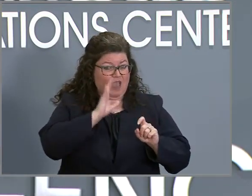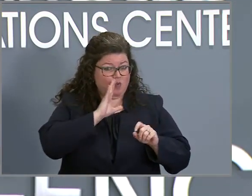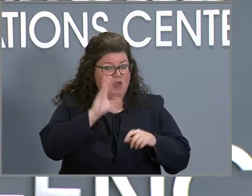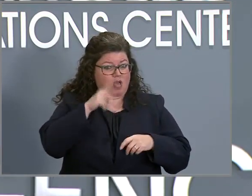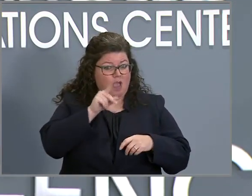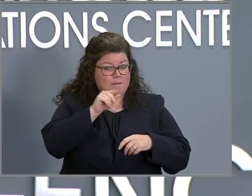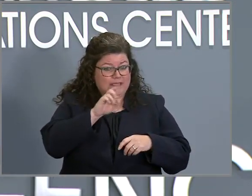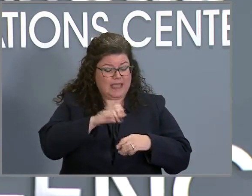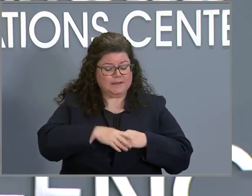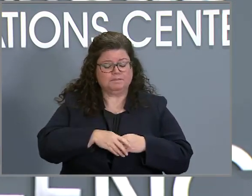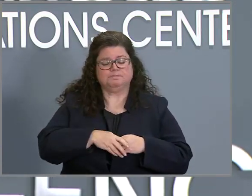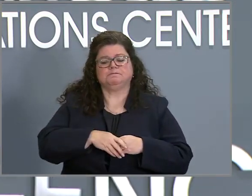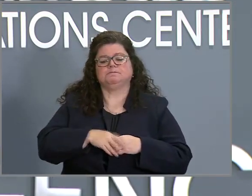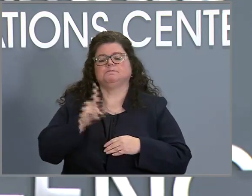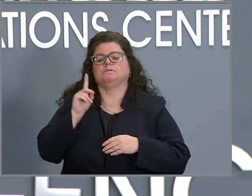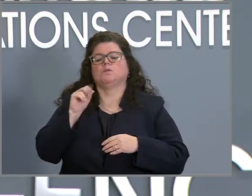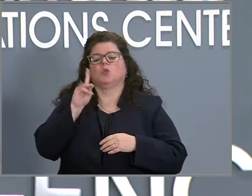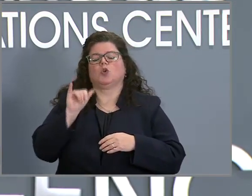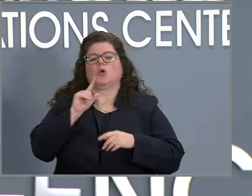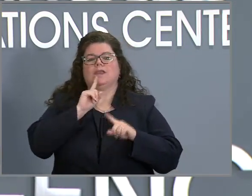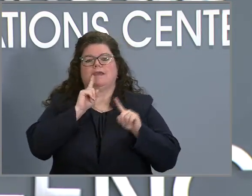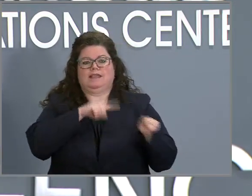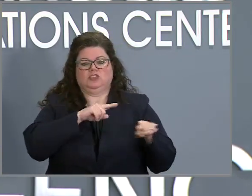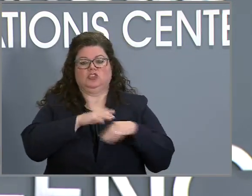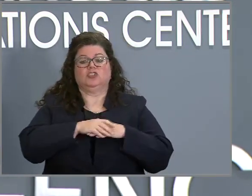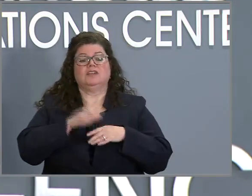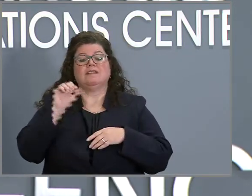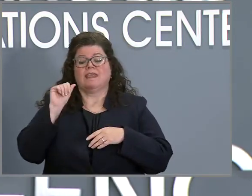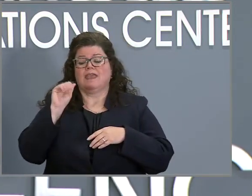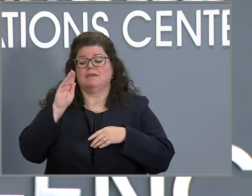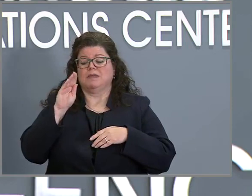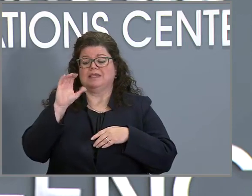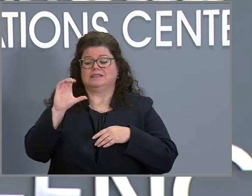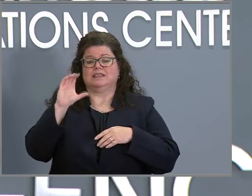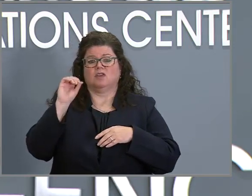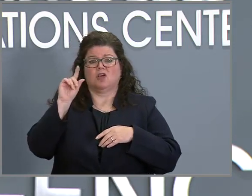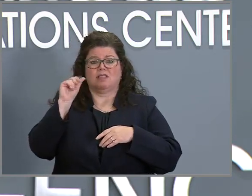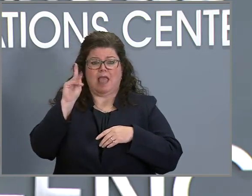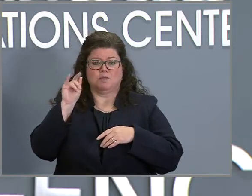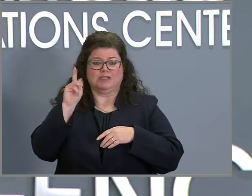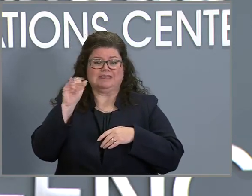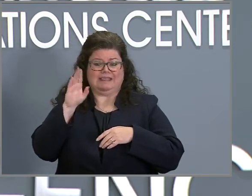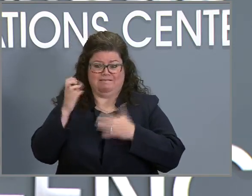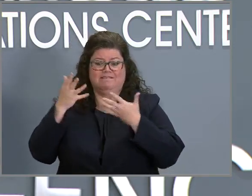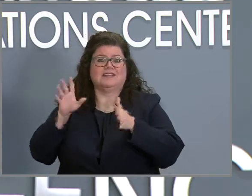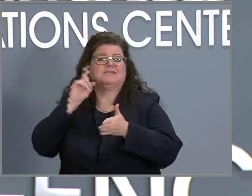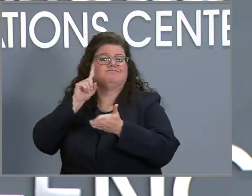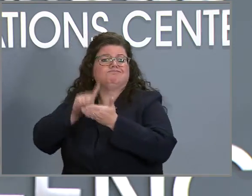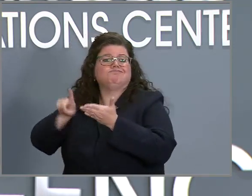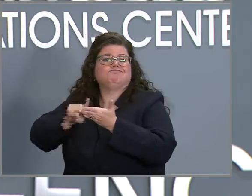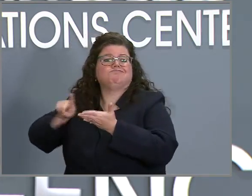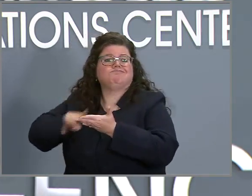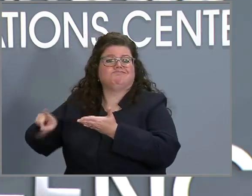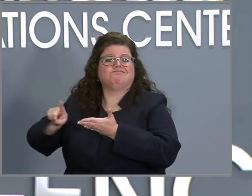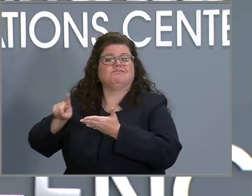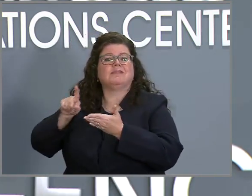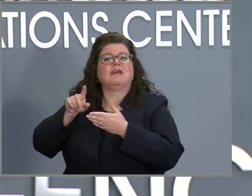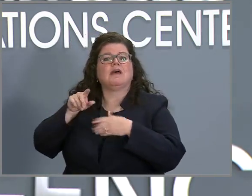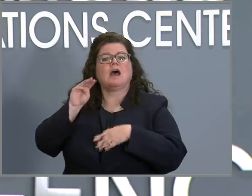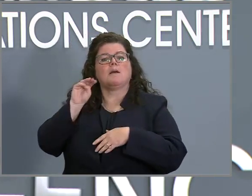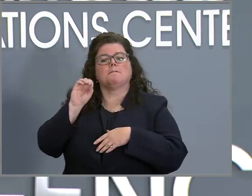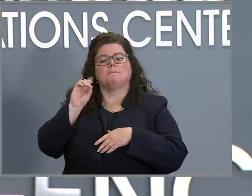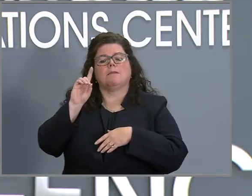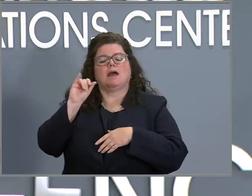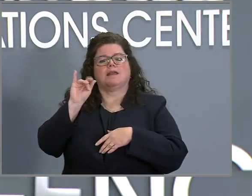excited to see research coming out of the ABC collaborative that examined, uh, a sort of modified test to stay